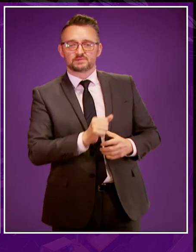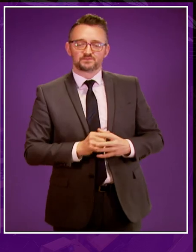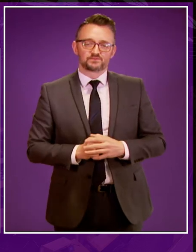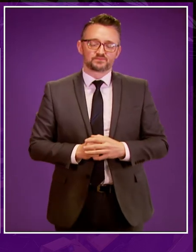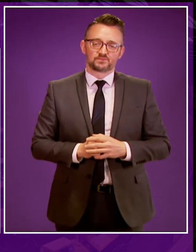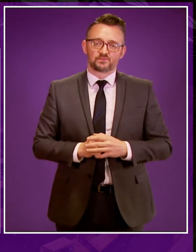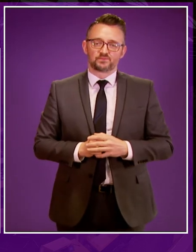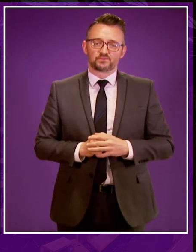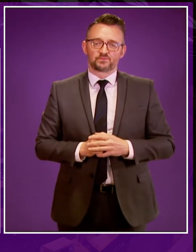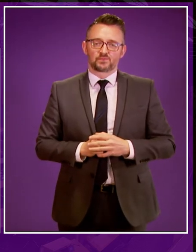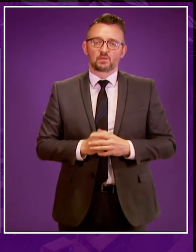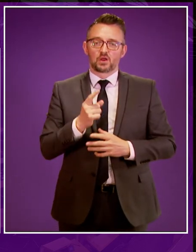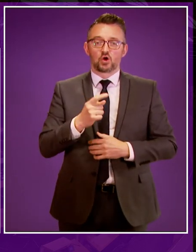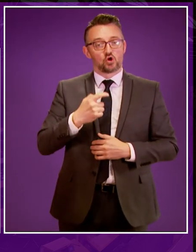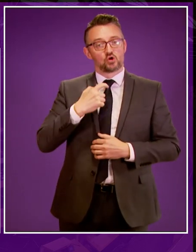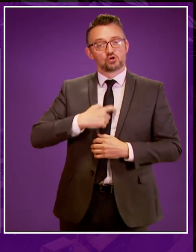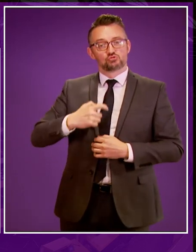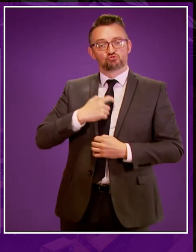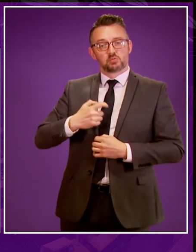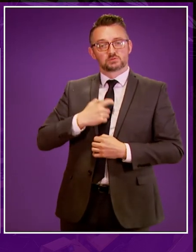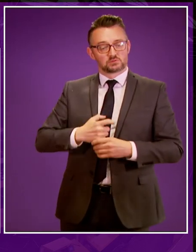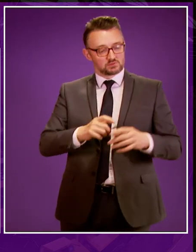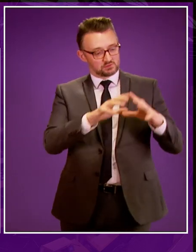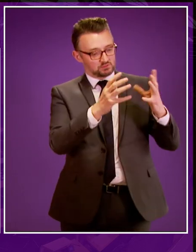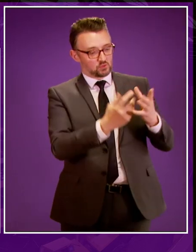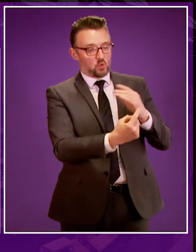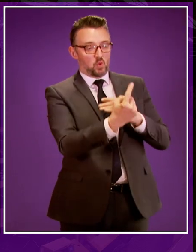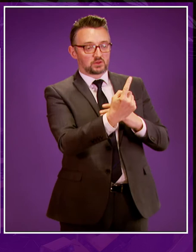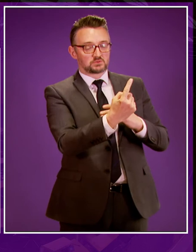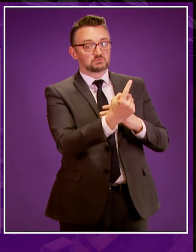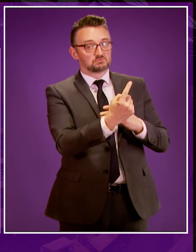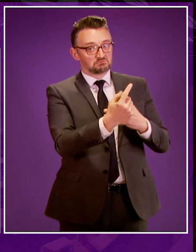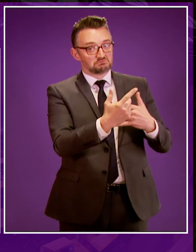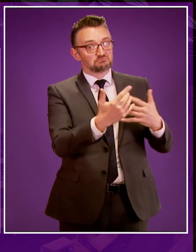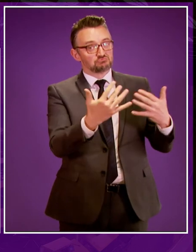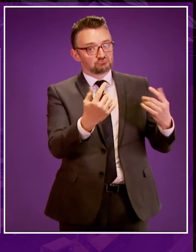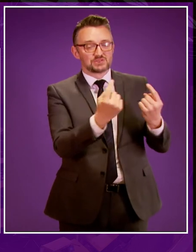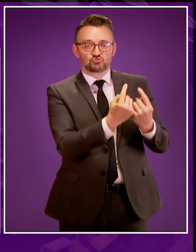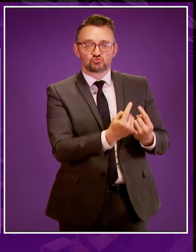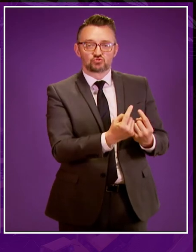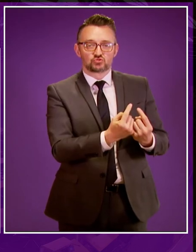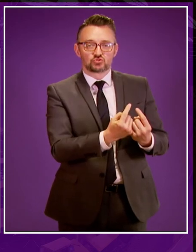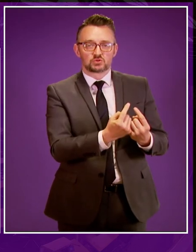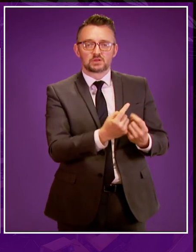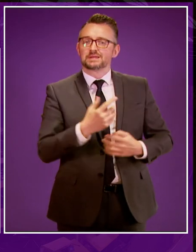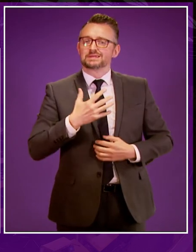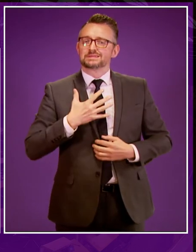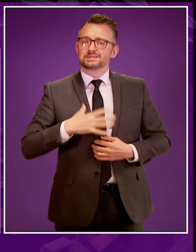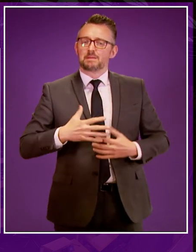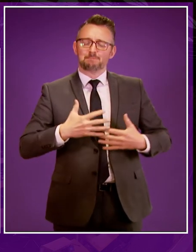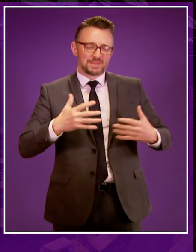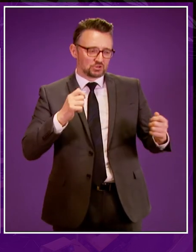However, the oneness of humankind has far-reaching implications. It implies a transformation